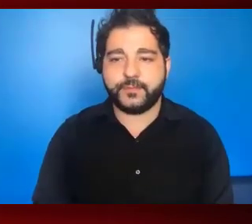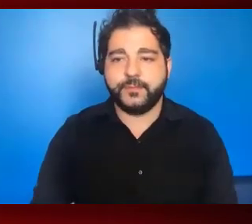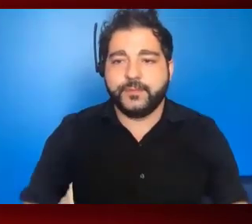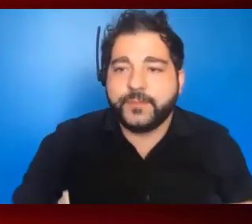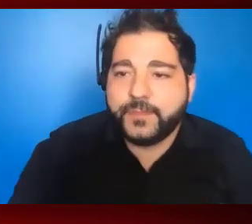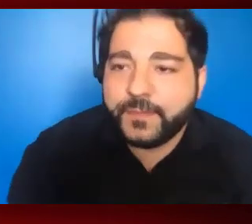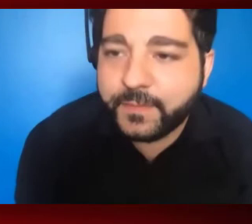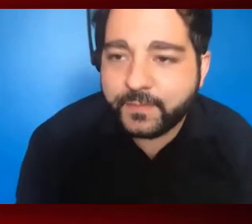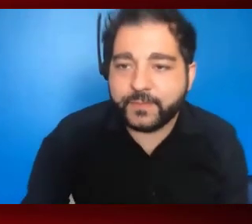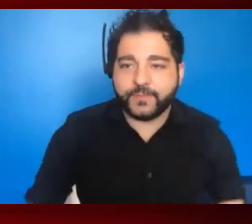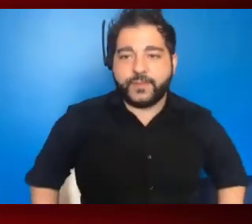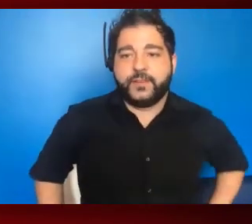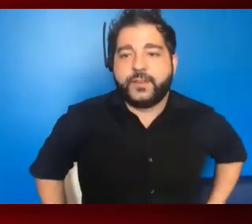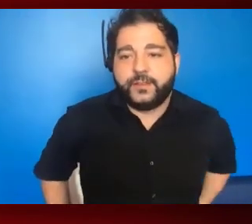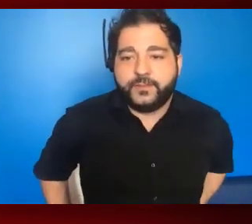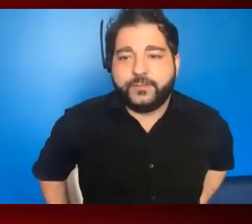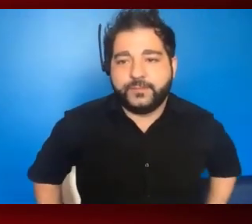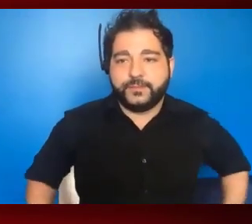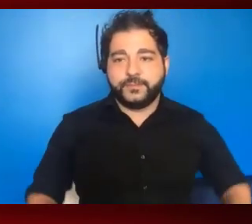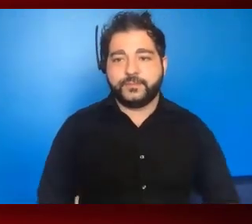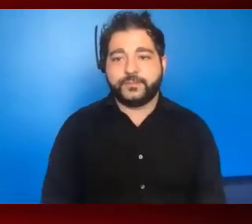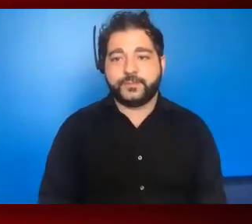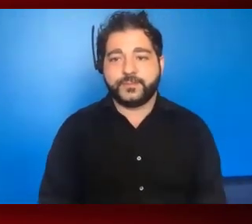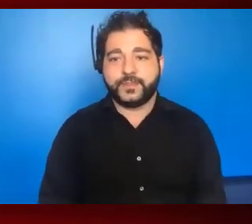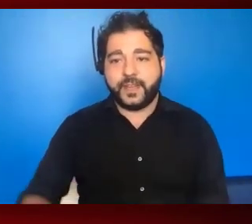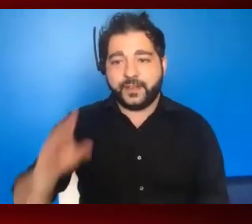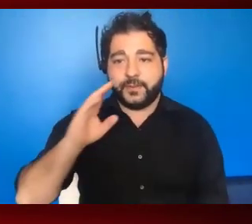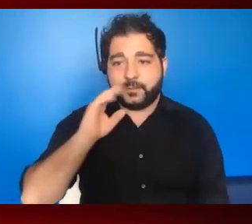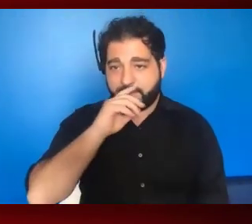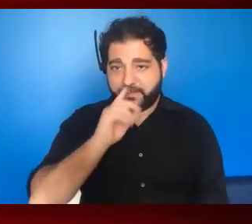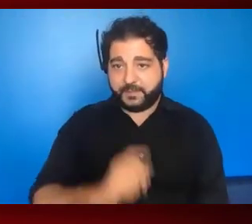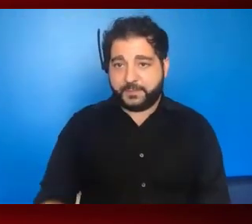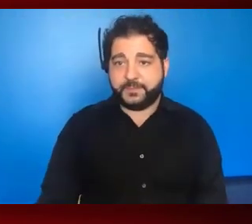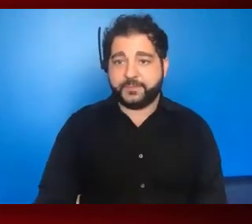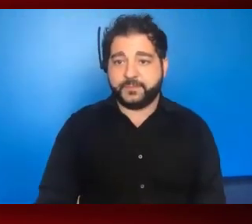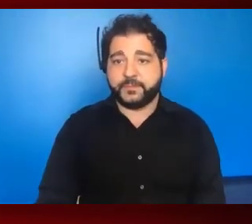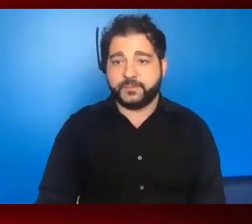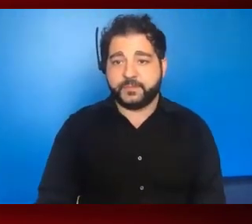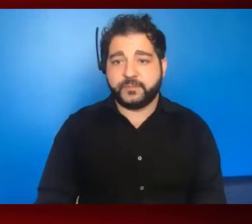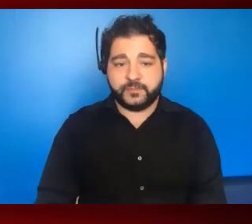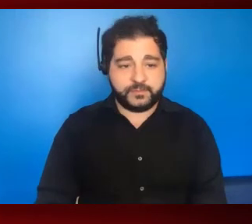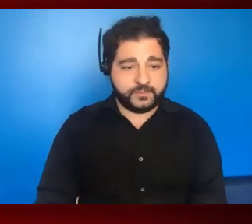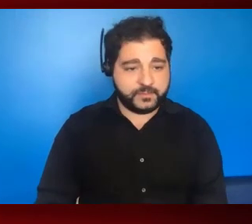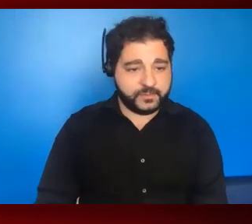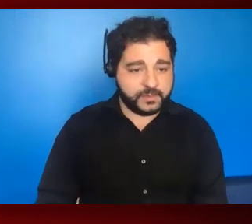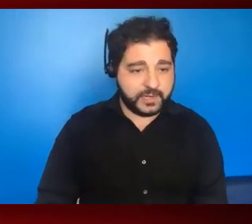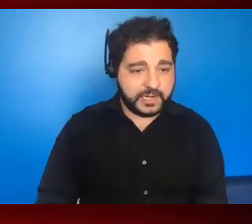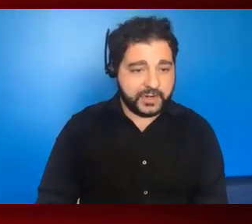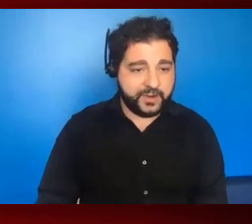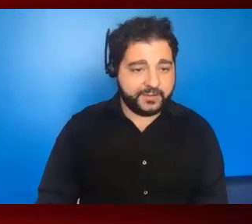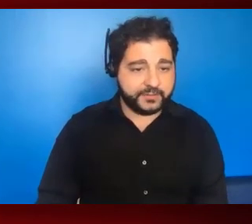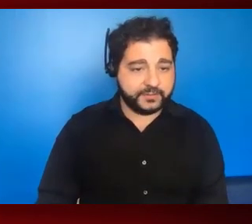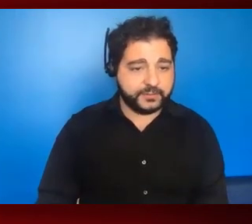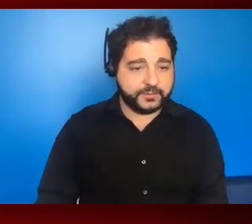Okay. So a couple of things that I just thought of when Malcolm was sharing his story there was, you know, remember